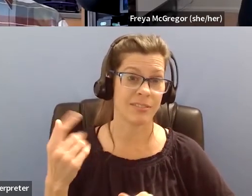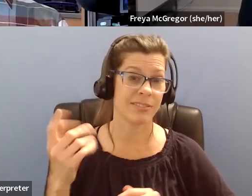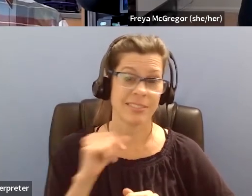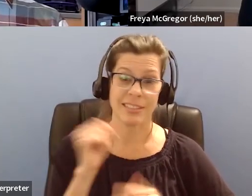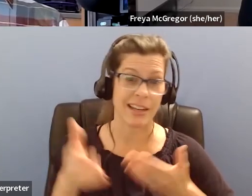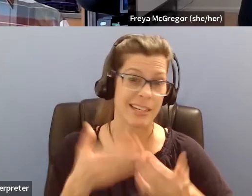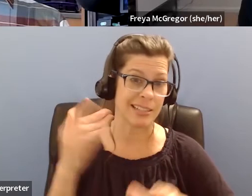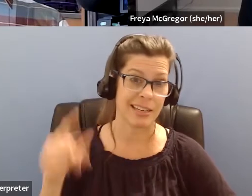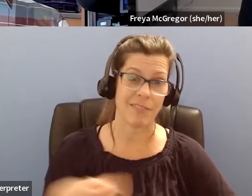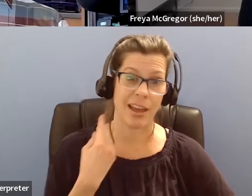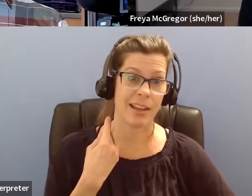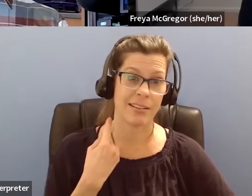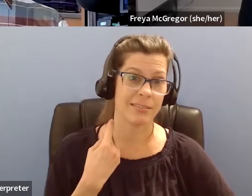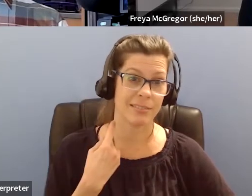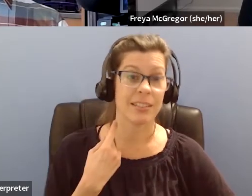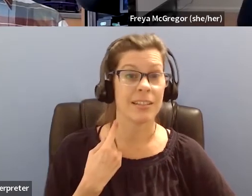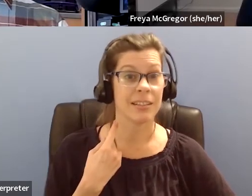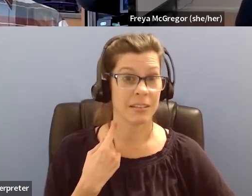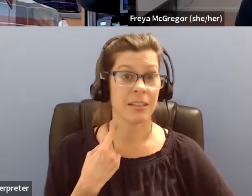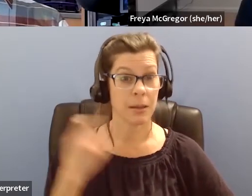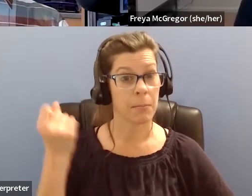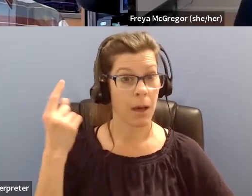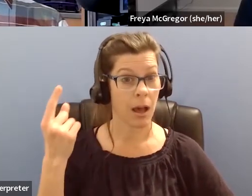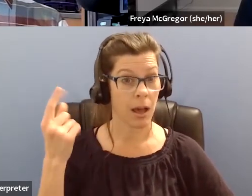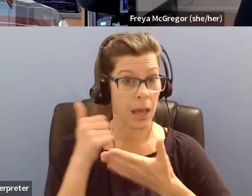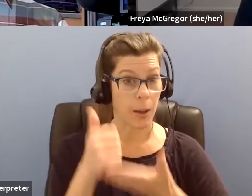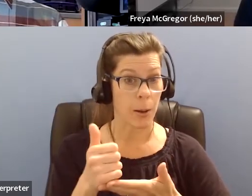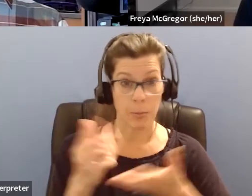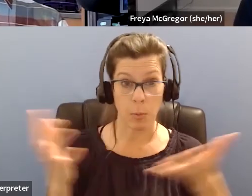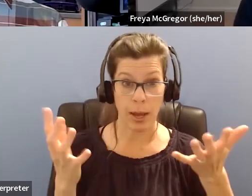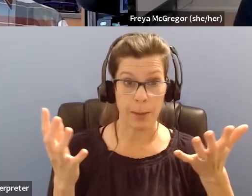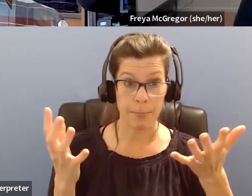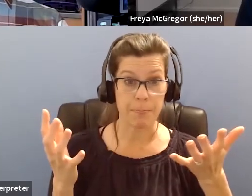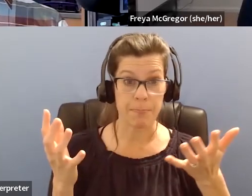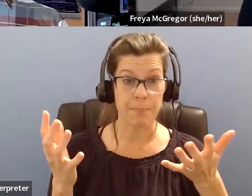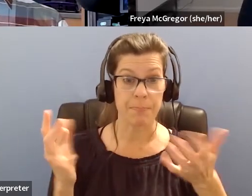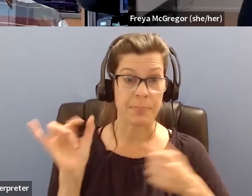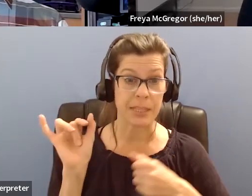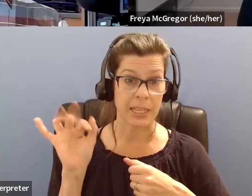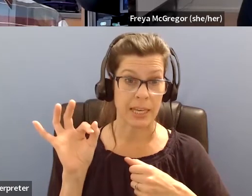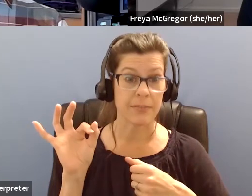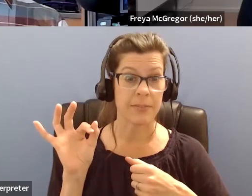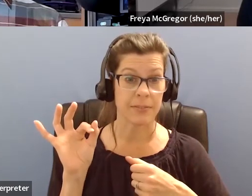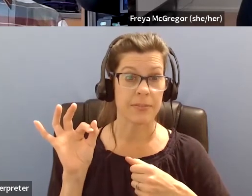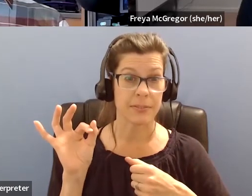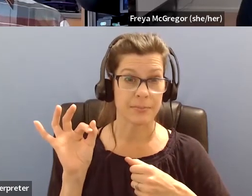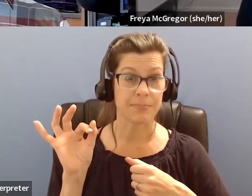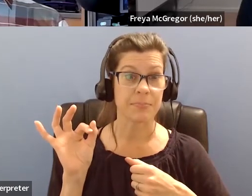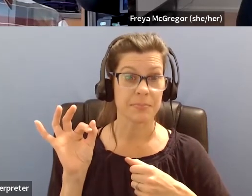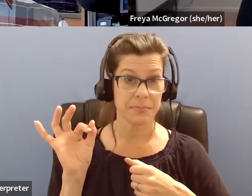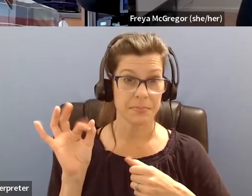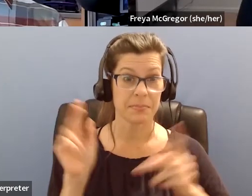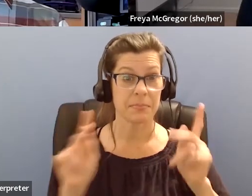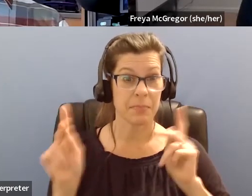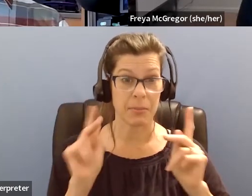Um, what would be really helpful though, um, is that those that are